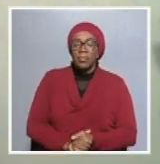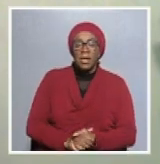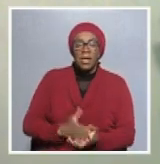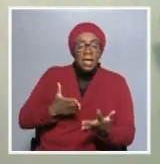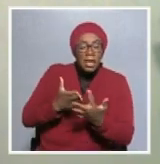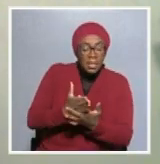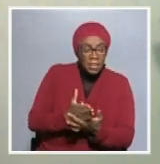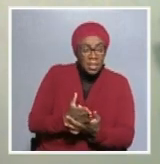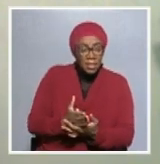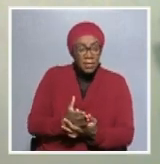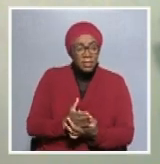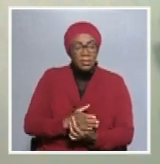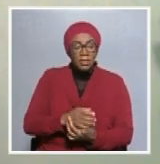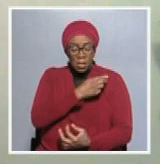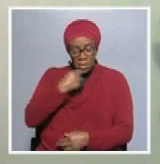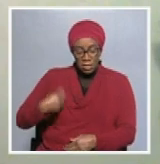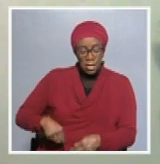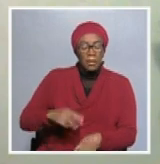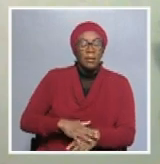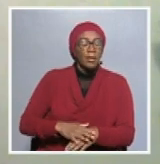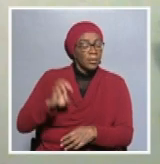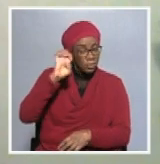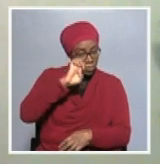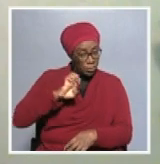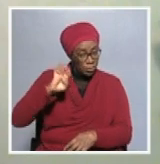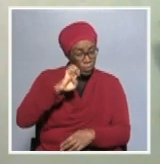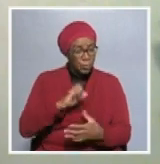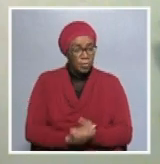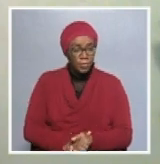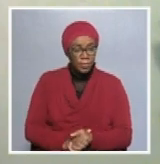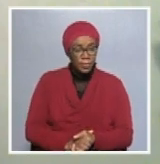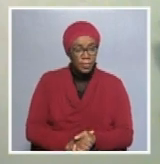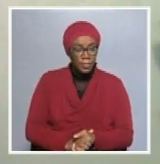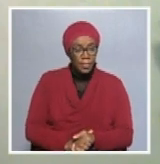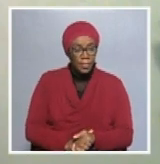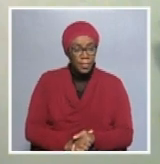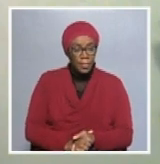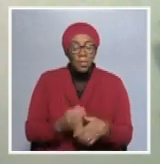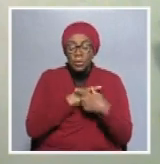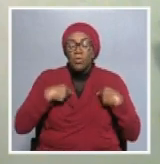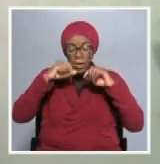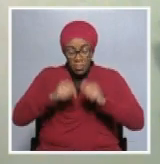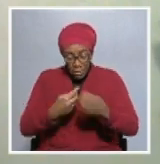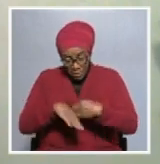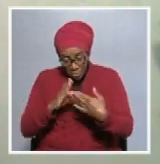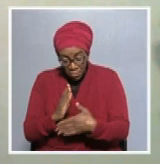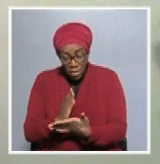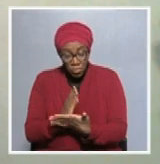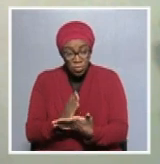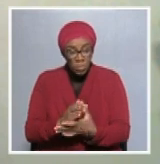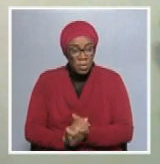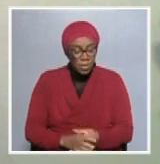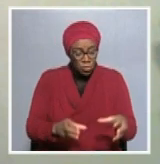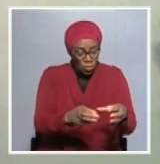putting down measures like zoning, CBT. It's about market diversification, which as Meat Co. we are busy driving. So